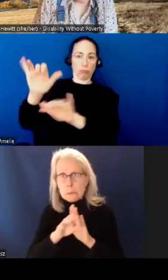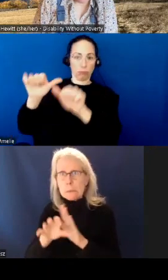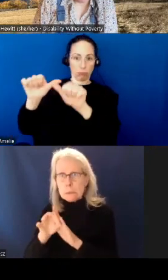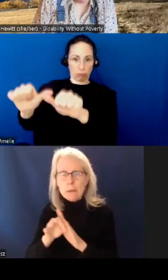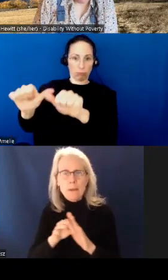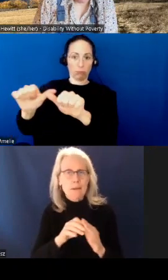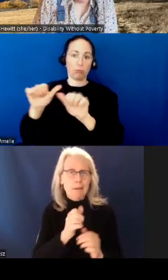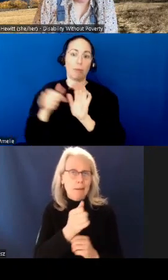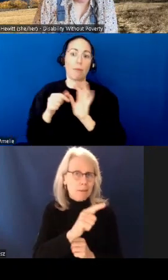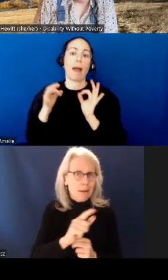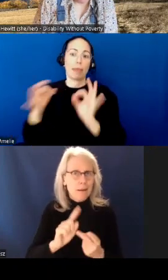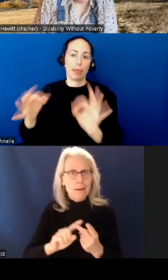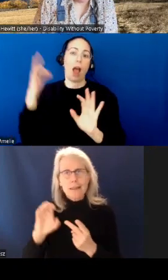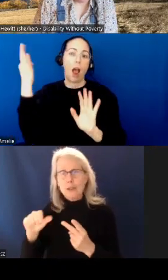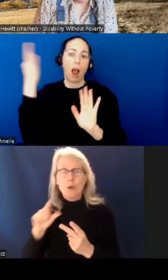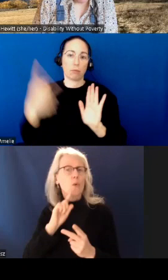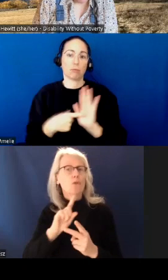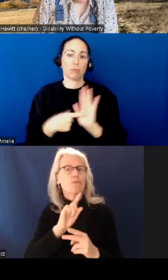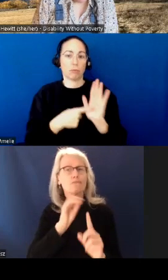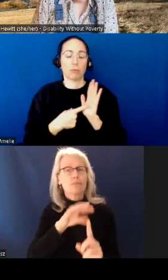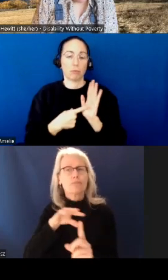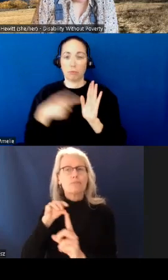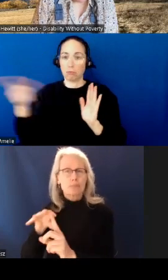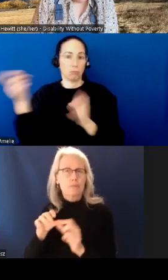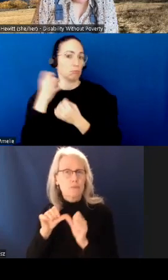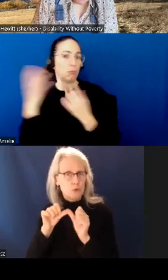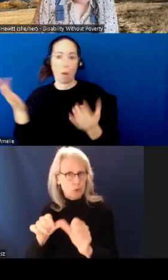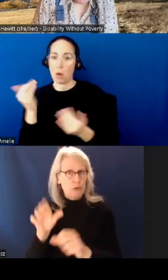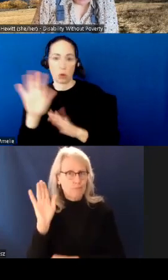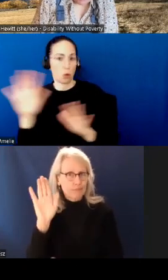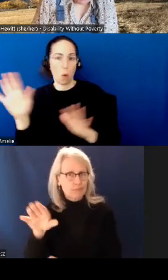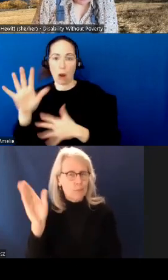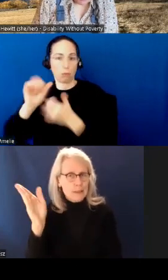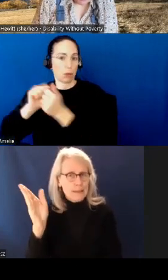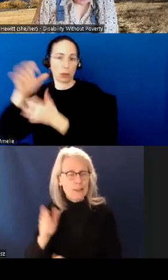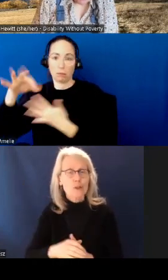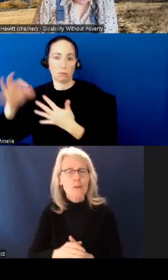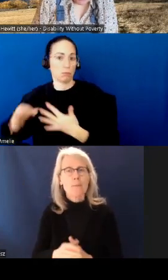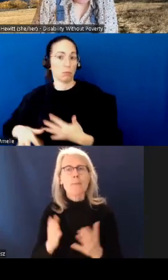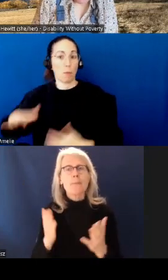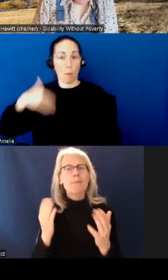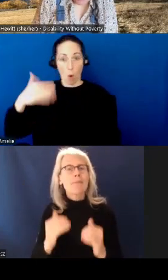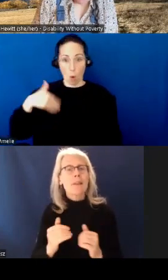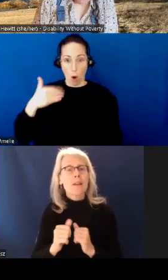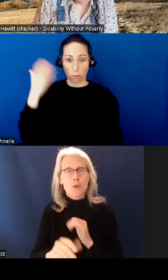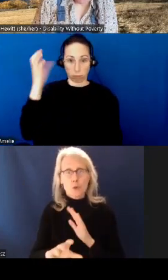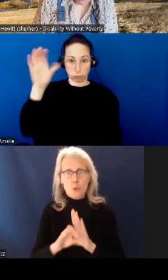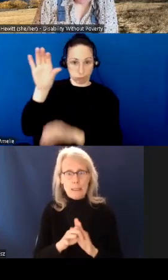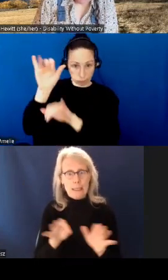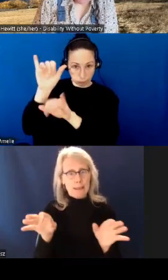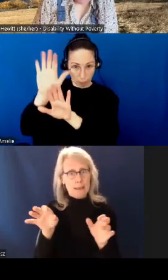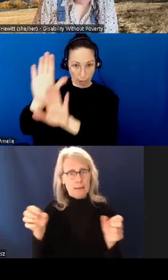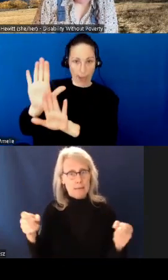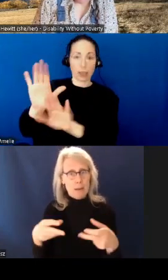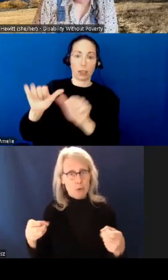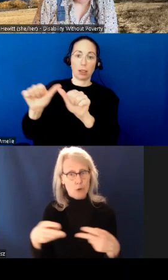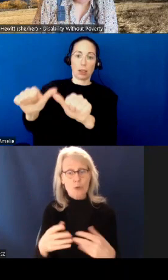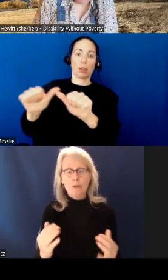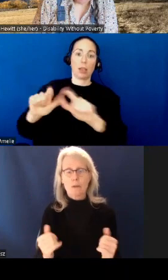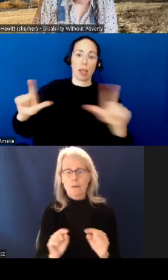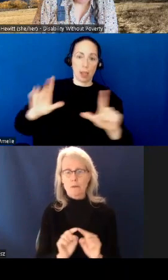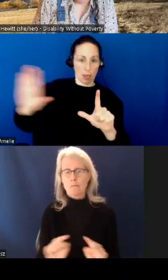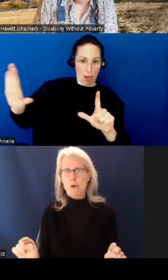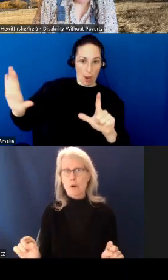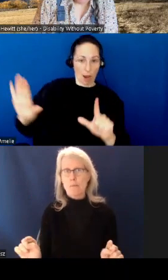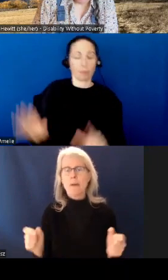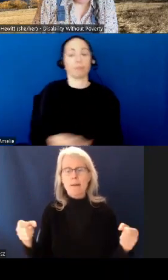automatically remain on your screen. To enable captions, select the Captions option on your